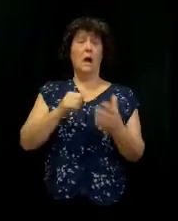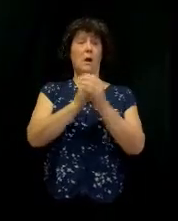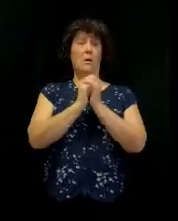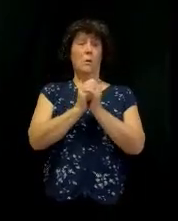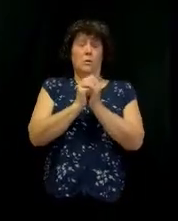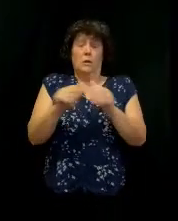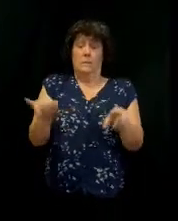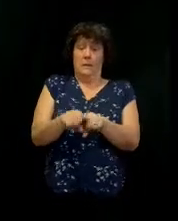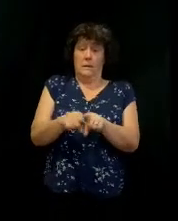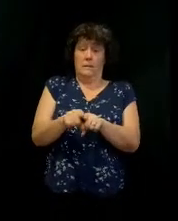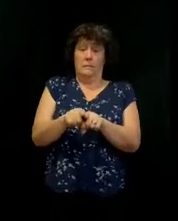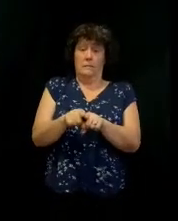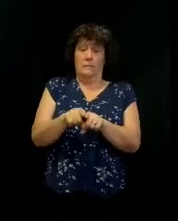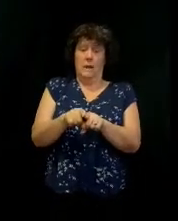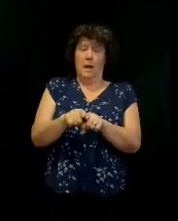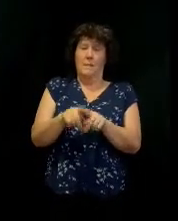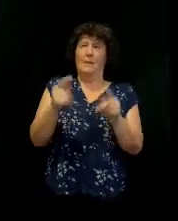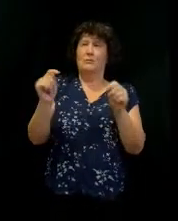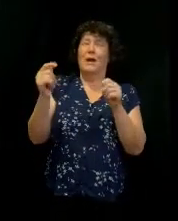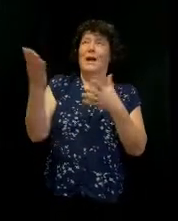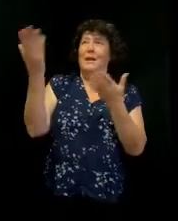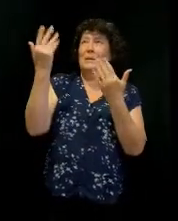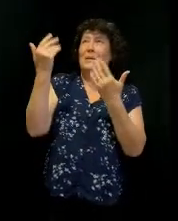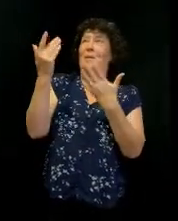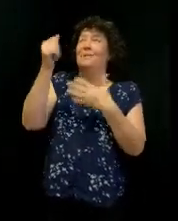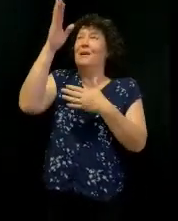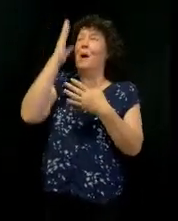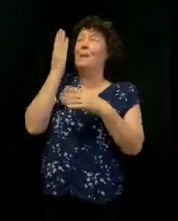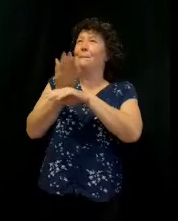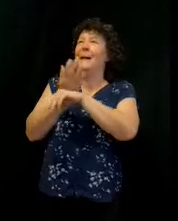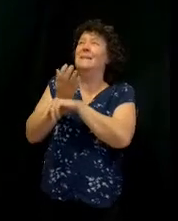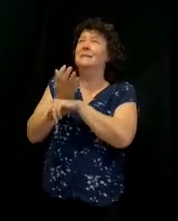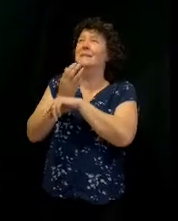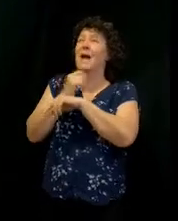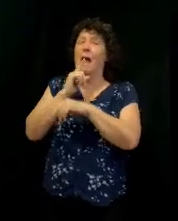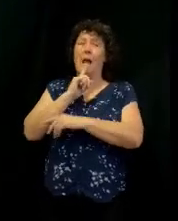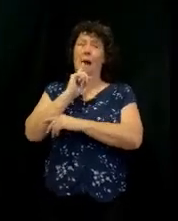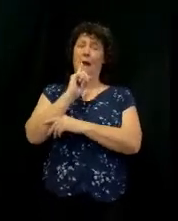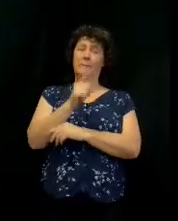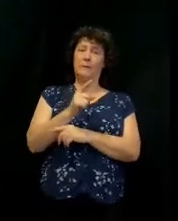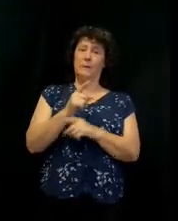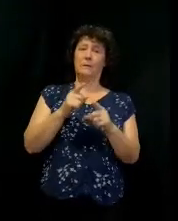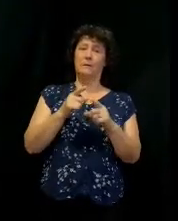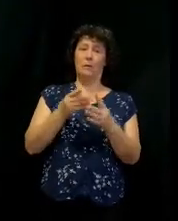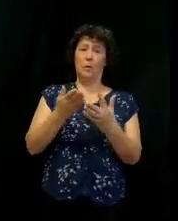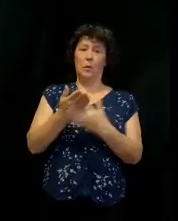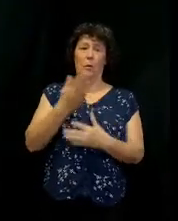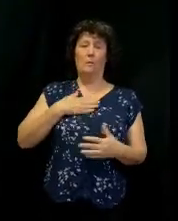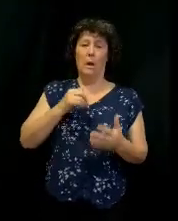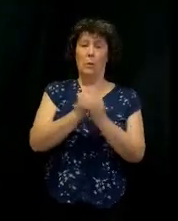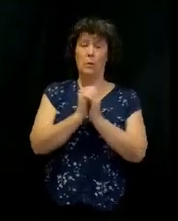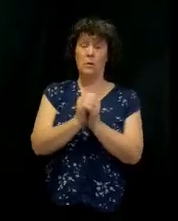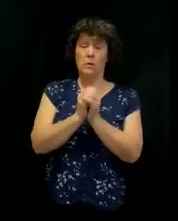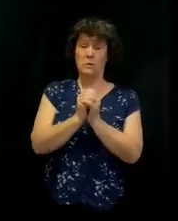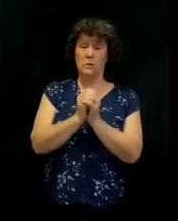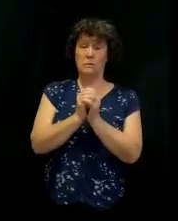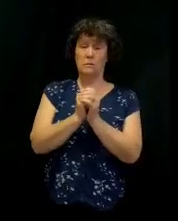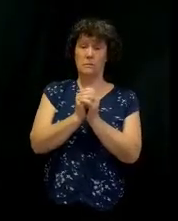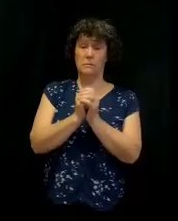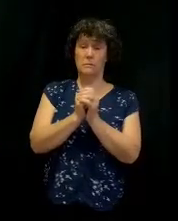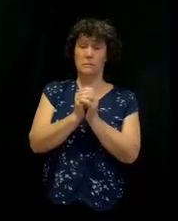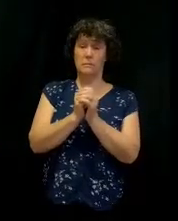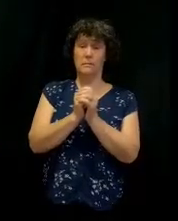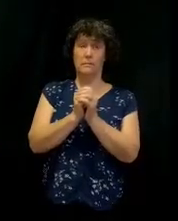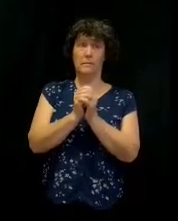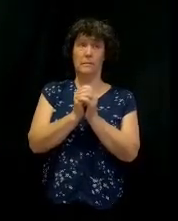not trying to get God to come. He's here. And I'm responding to him in my worship because of who he is. That's what I'm saying is that